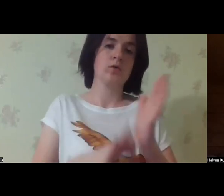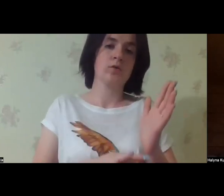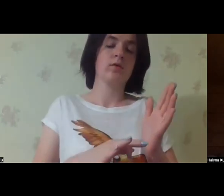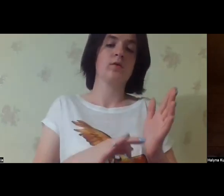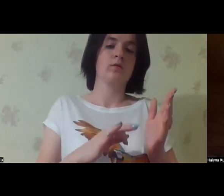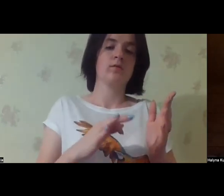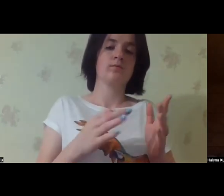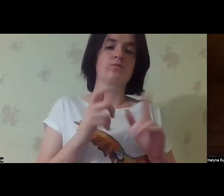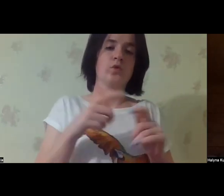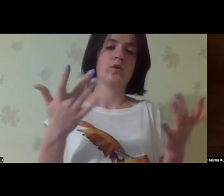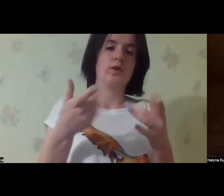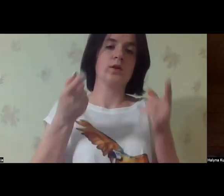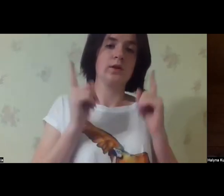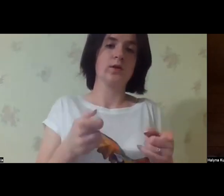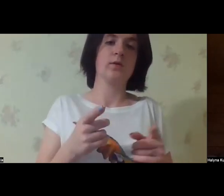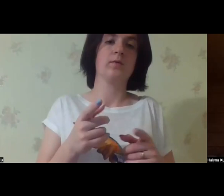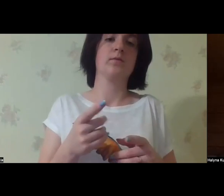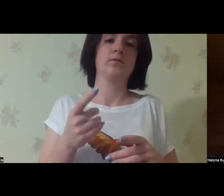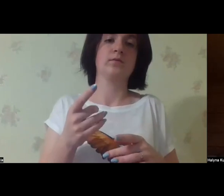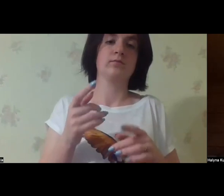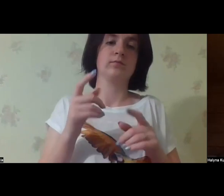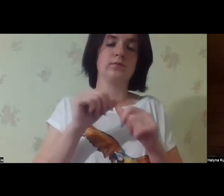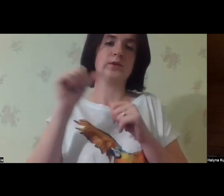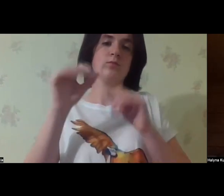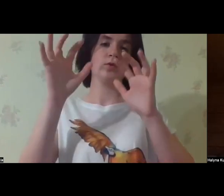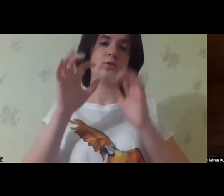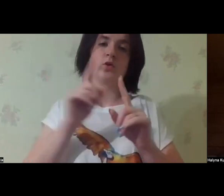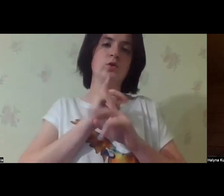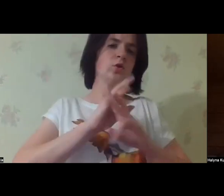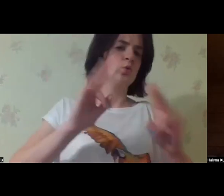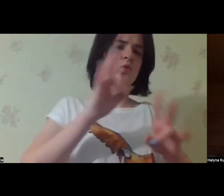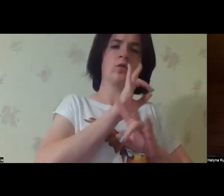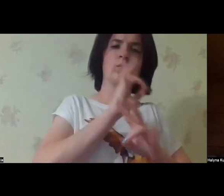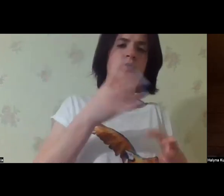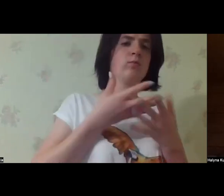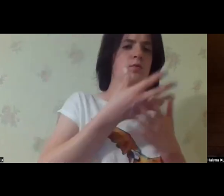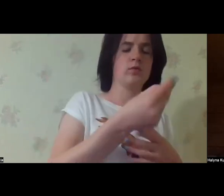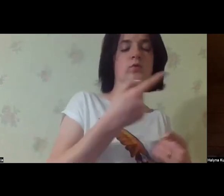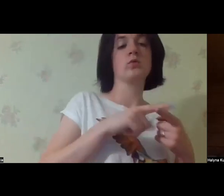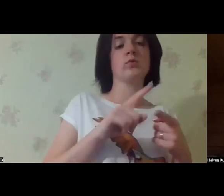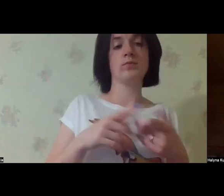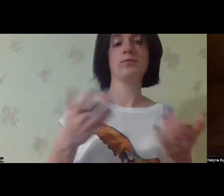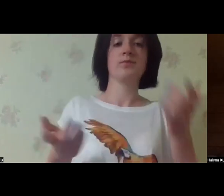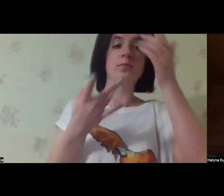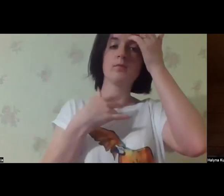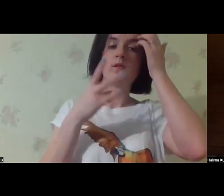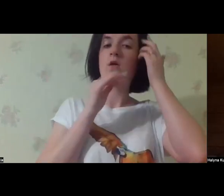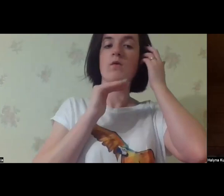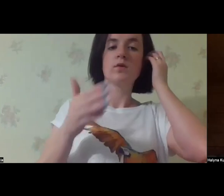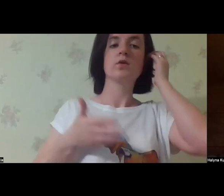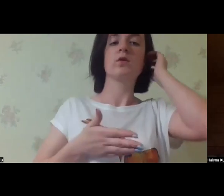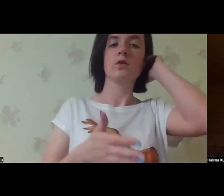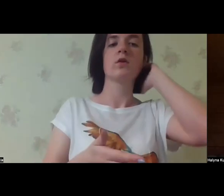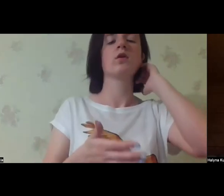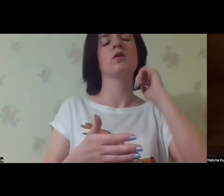pay, and they are then demonstrating these children to the parents. So, from the very beginning, we were trying to present